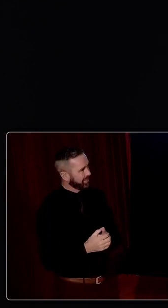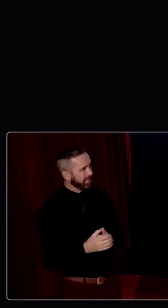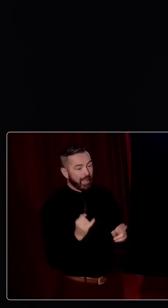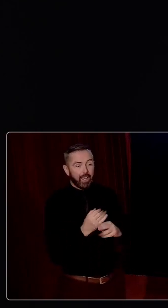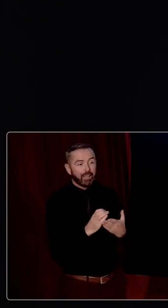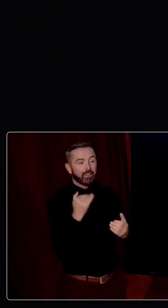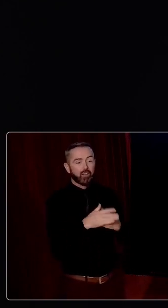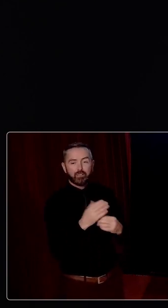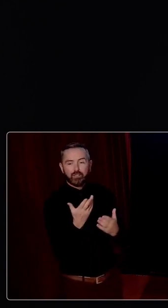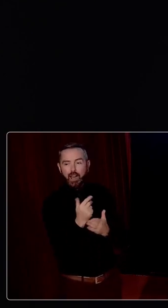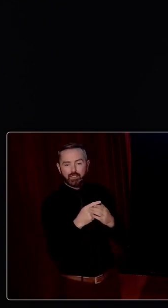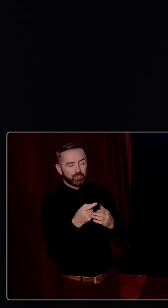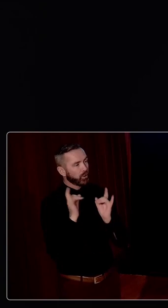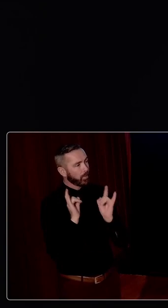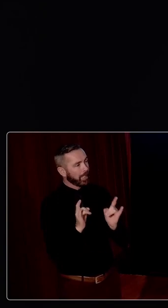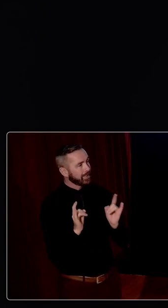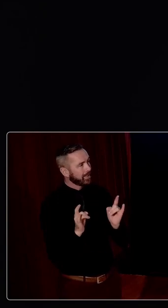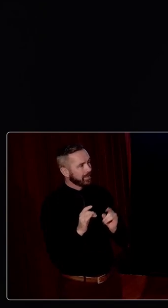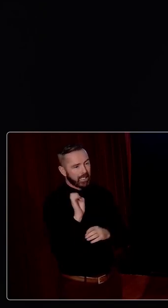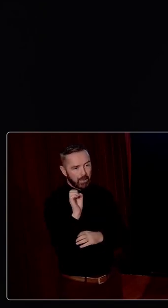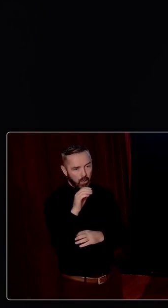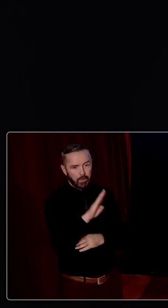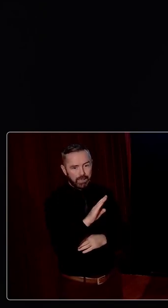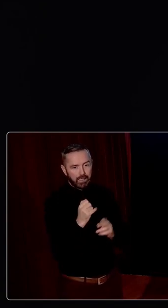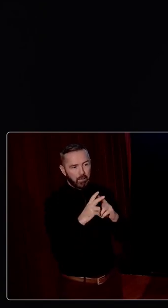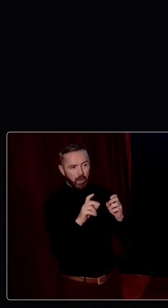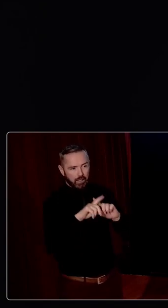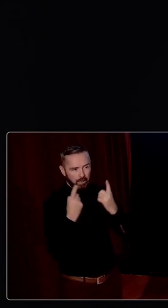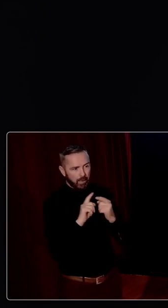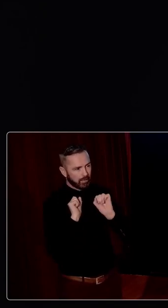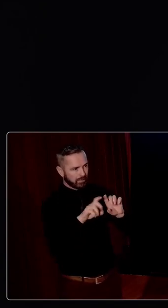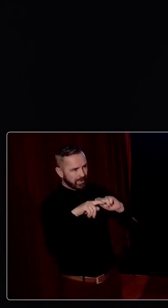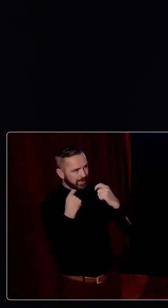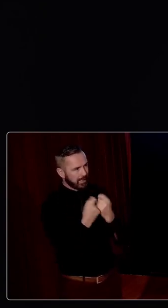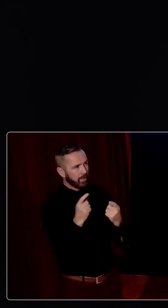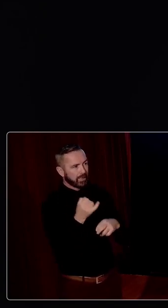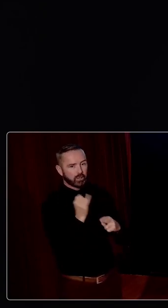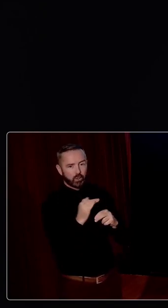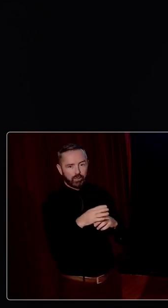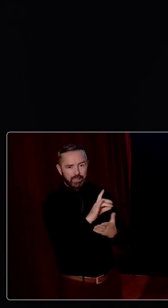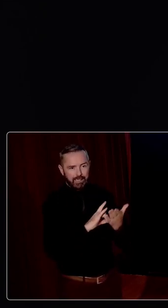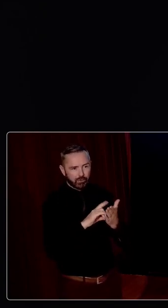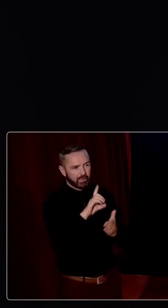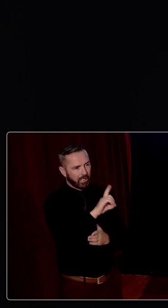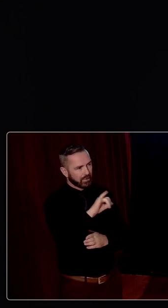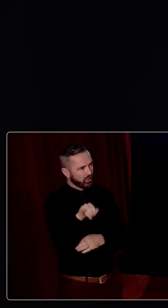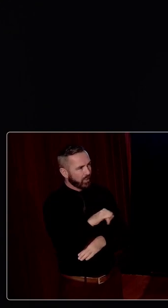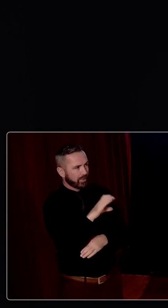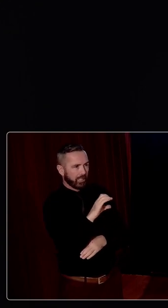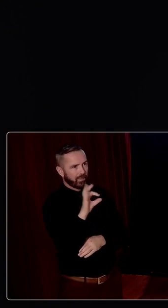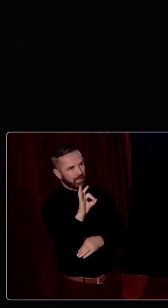In the College of Arts and Humanities, before I leave that space, Eime Beasley in the marketing department and all her team and in the School of History, Darcy Jackson,